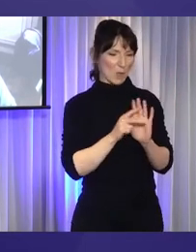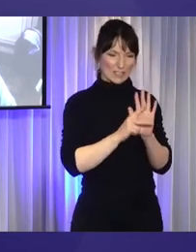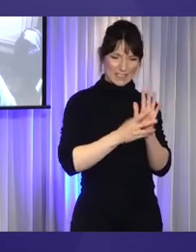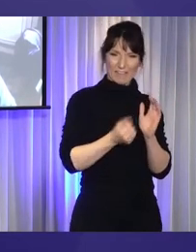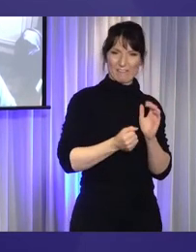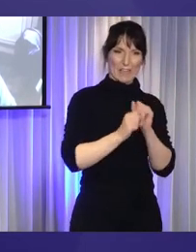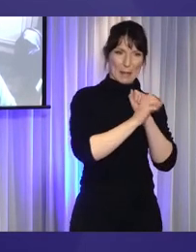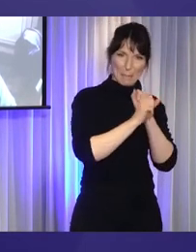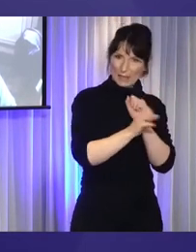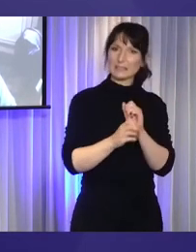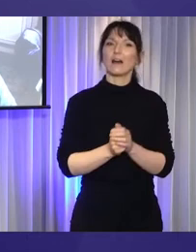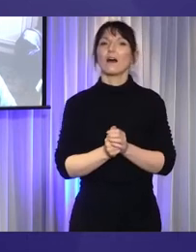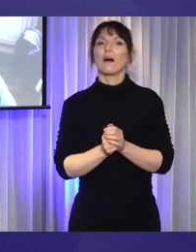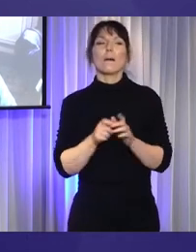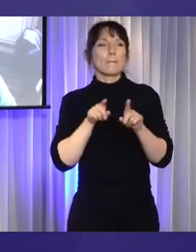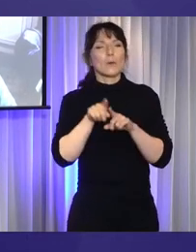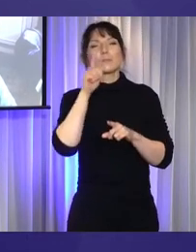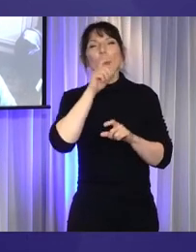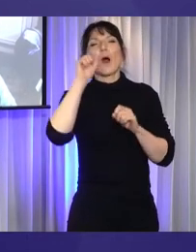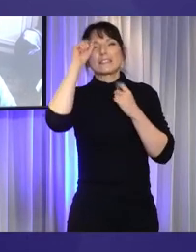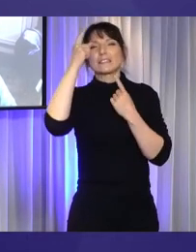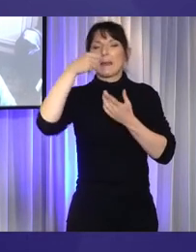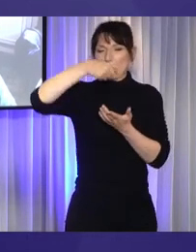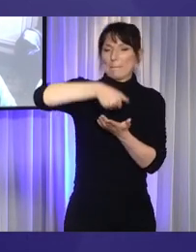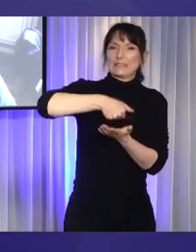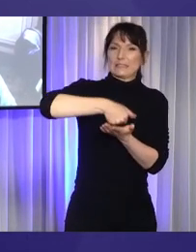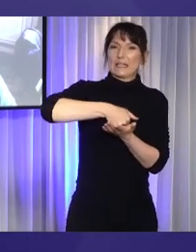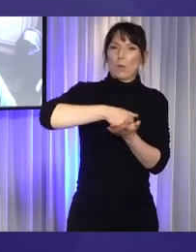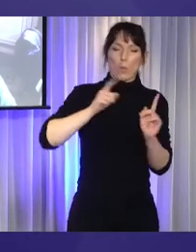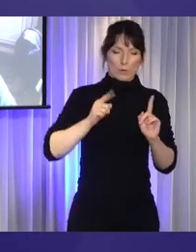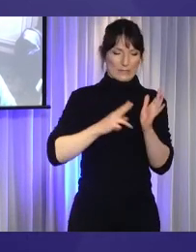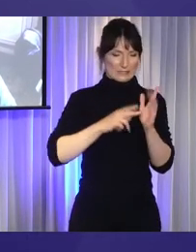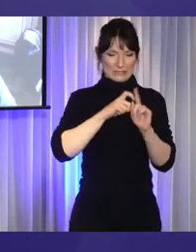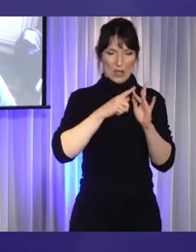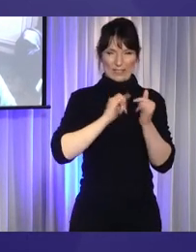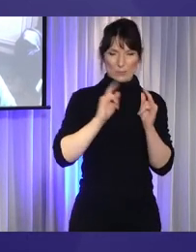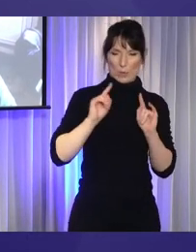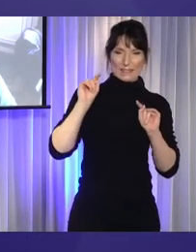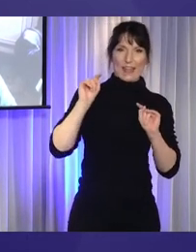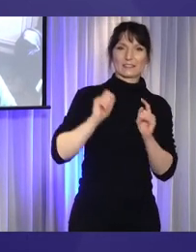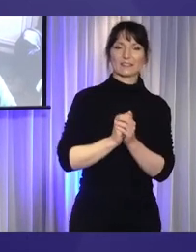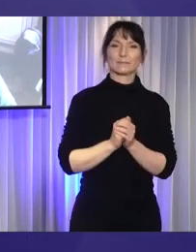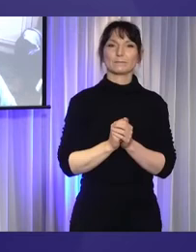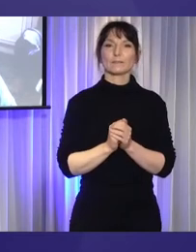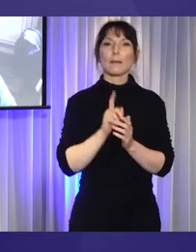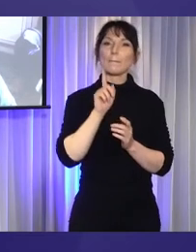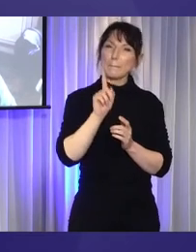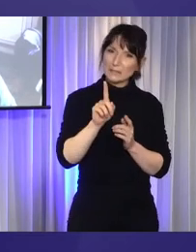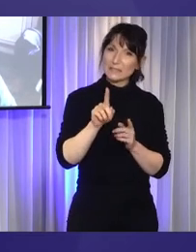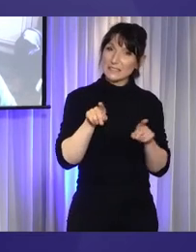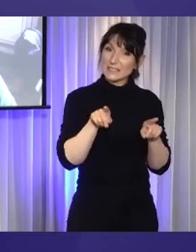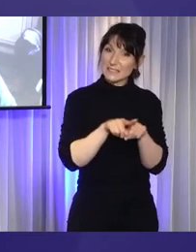people understand a basic idea of NDIS. The same cannot be said